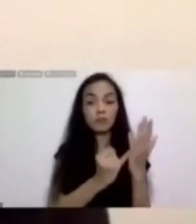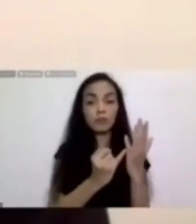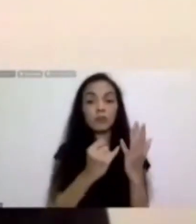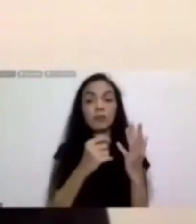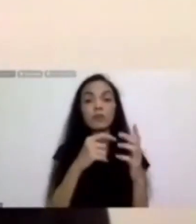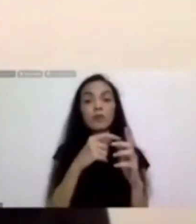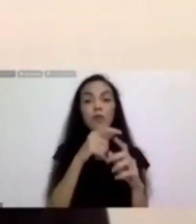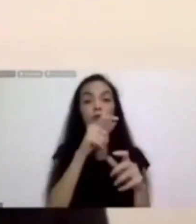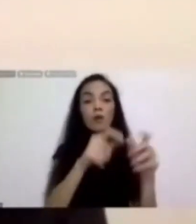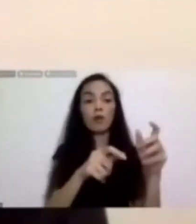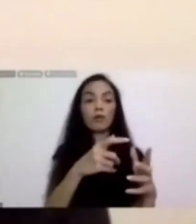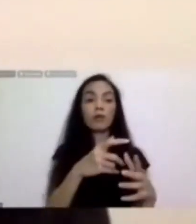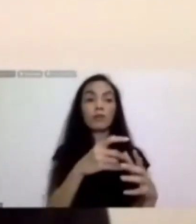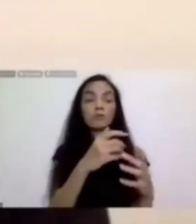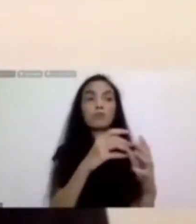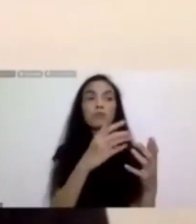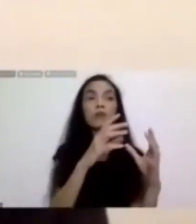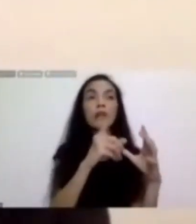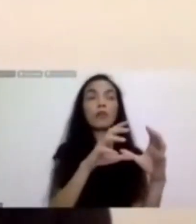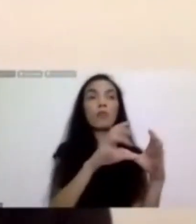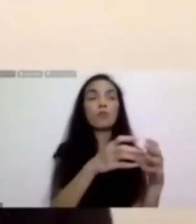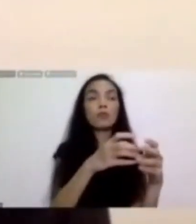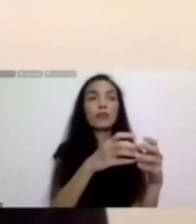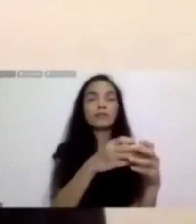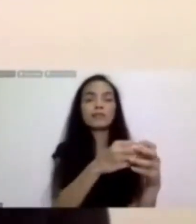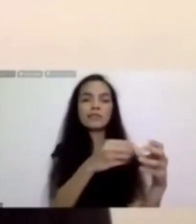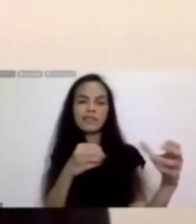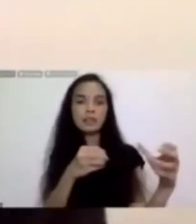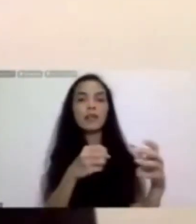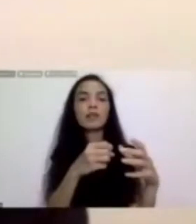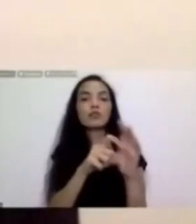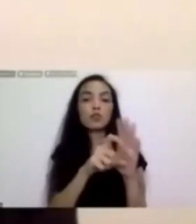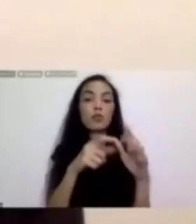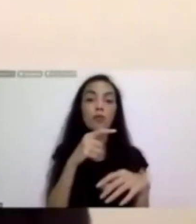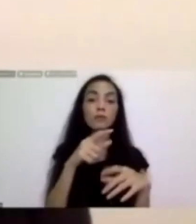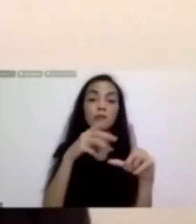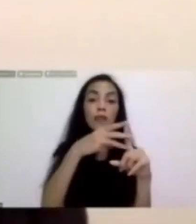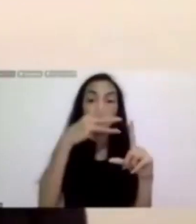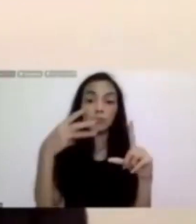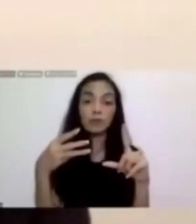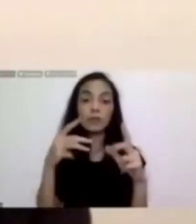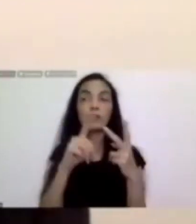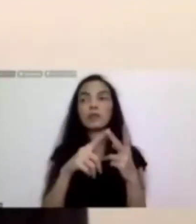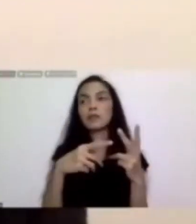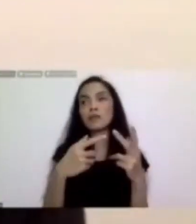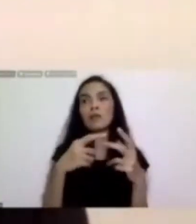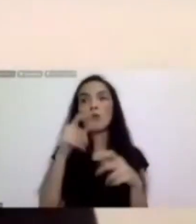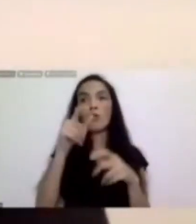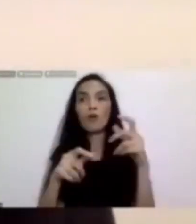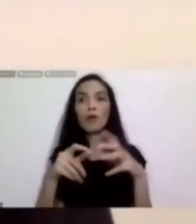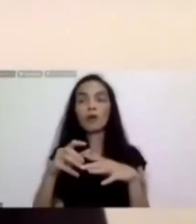and LGBTQI artists, as well as artists with so-called disabilities. This keynote will